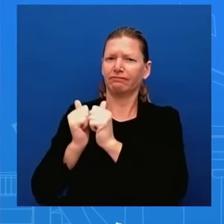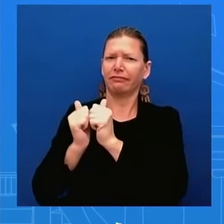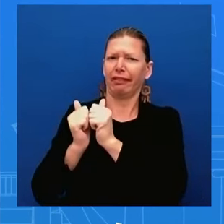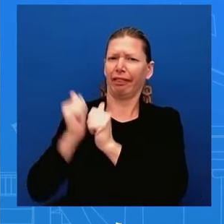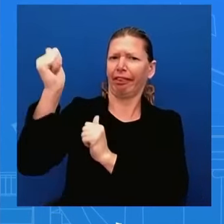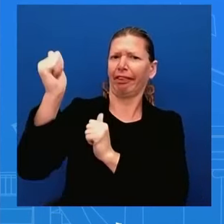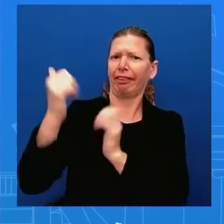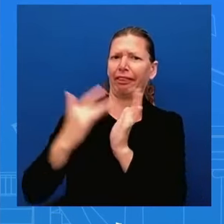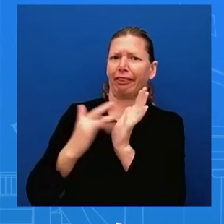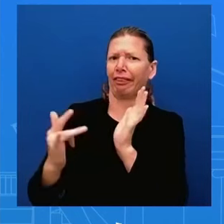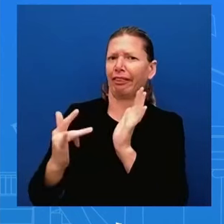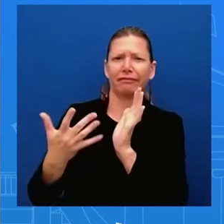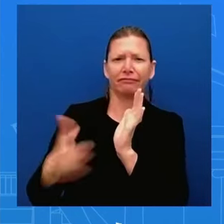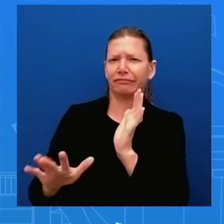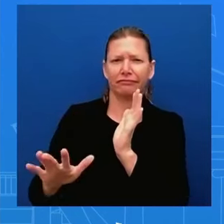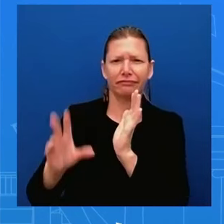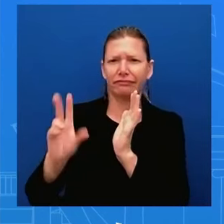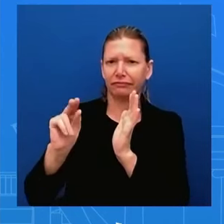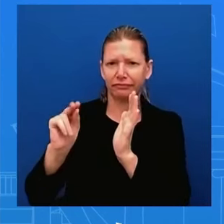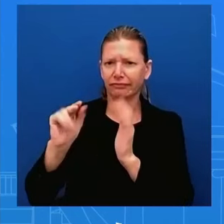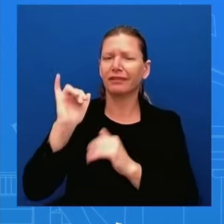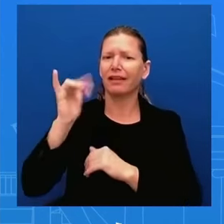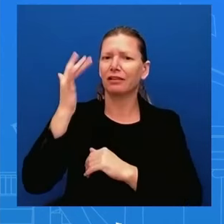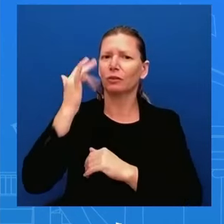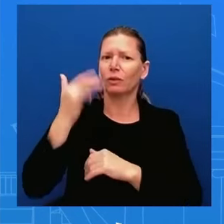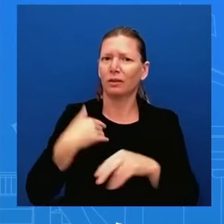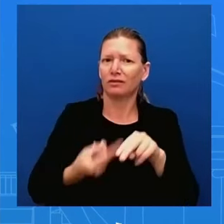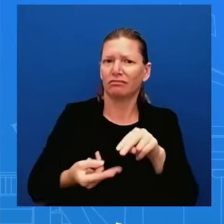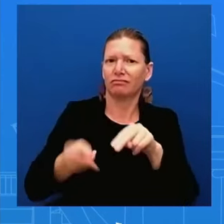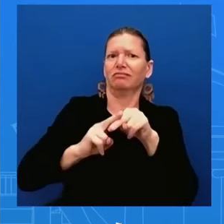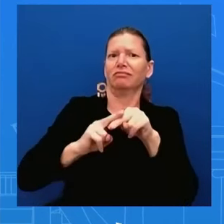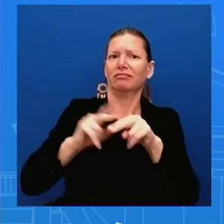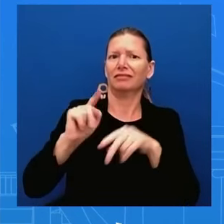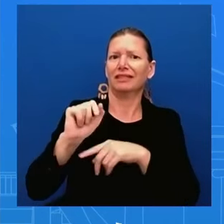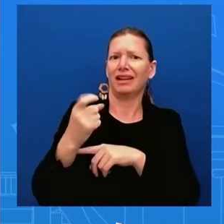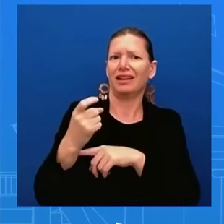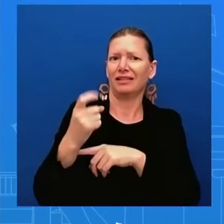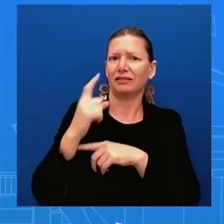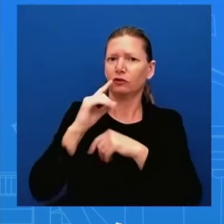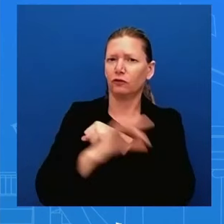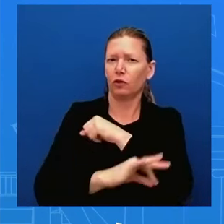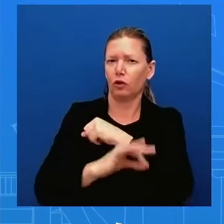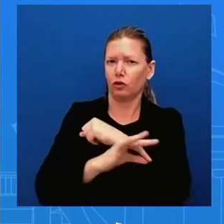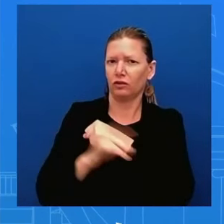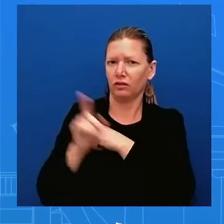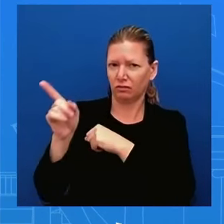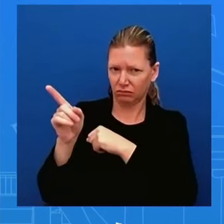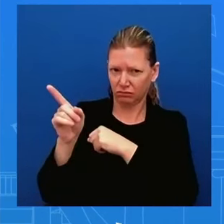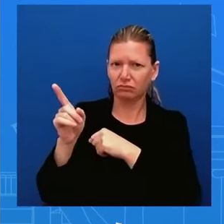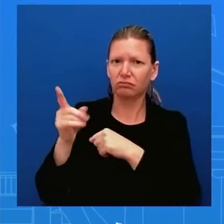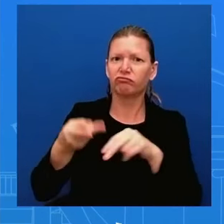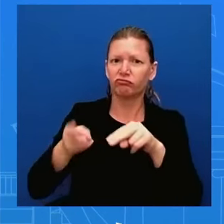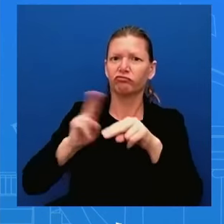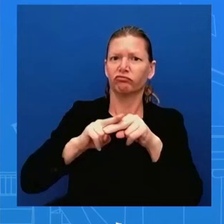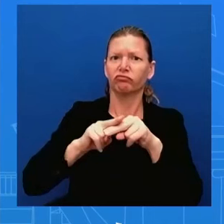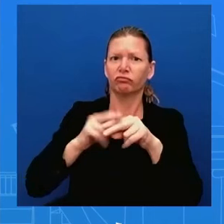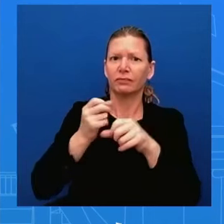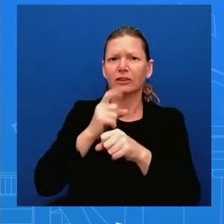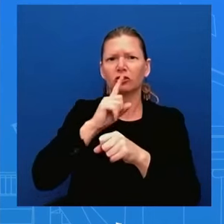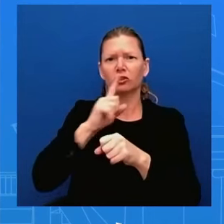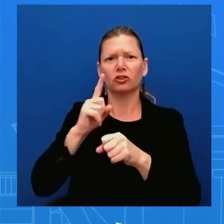in america making sure that manufacturers are coming back we have created almost uh nearly 800 000